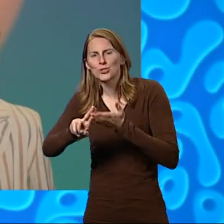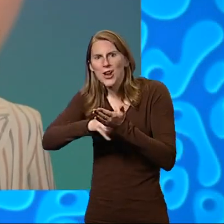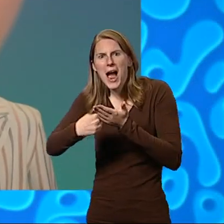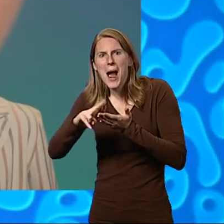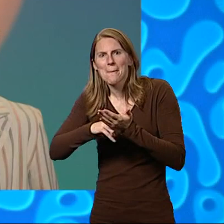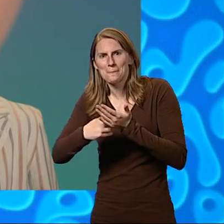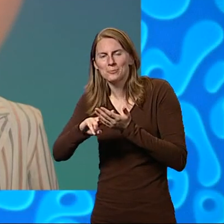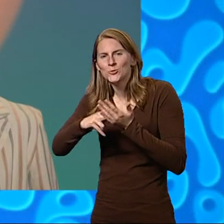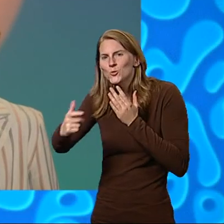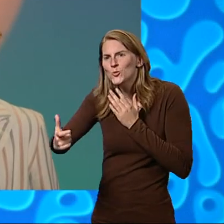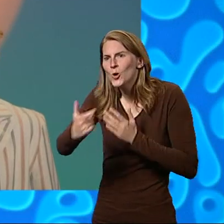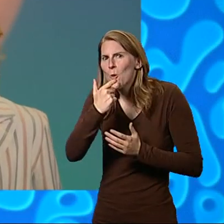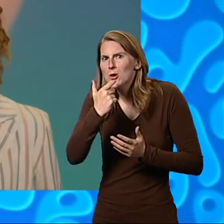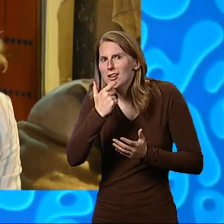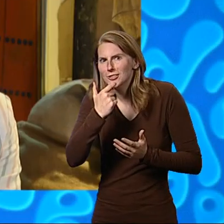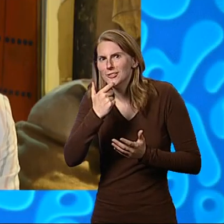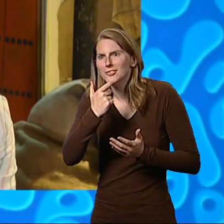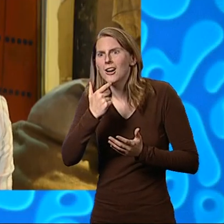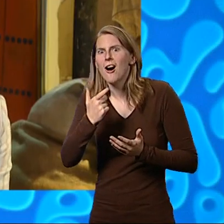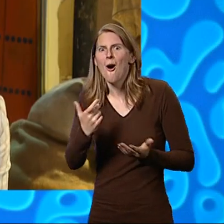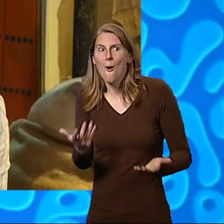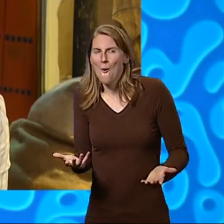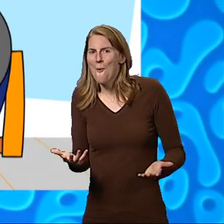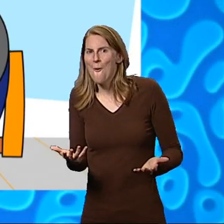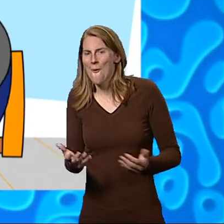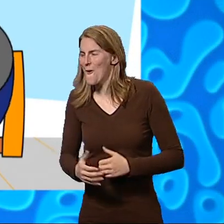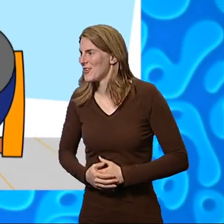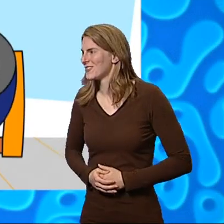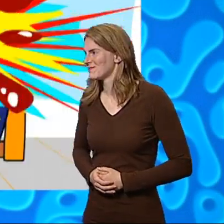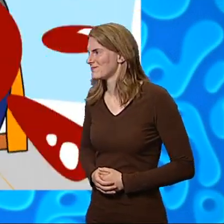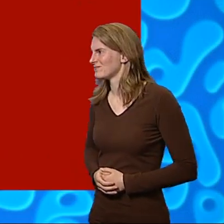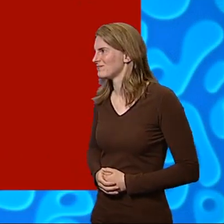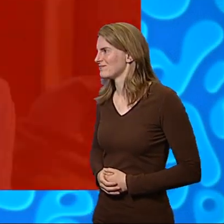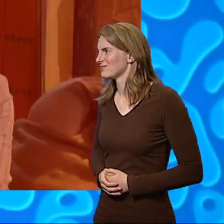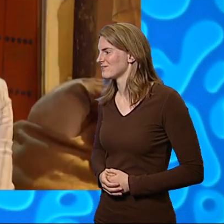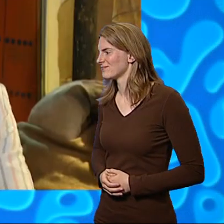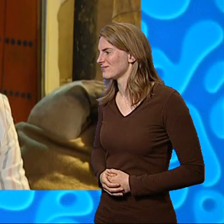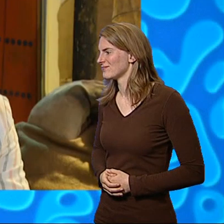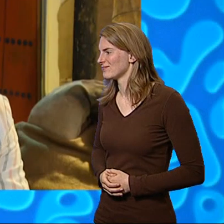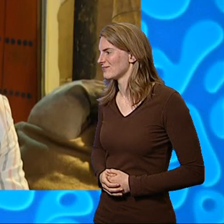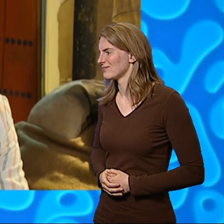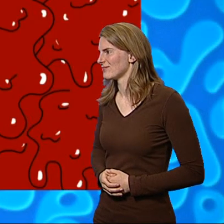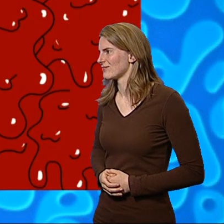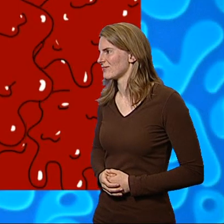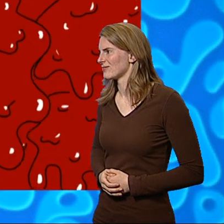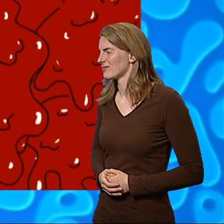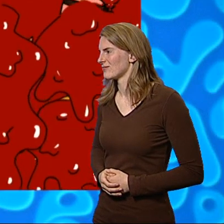Special ammunition? Jam donuts! Bang! Spludge!